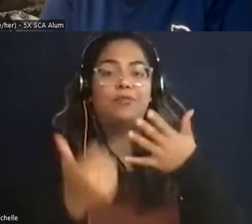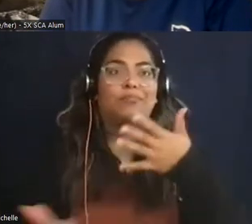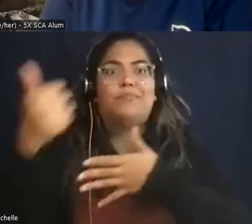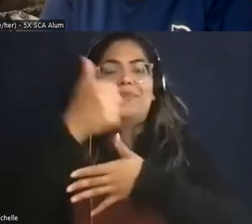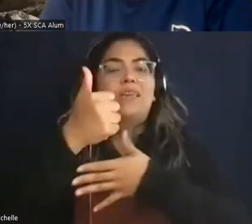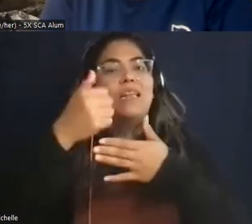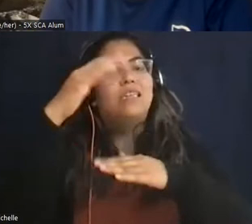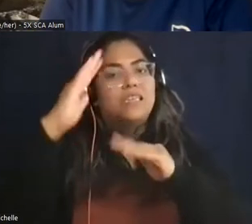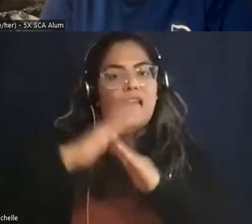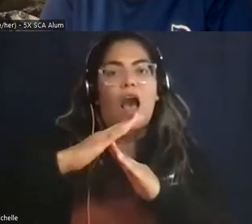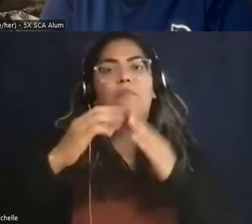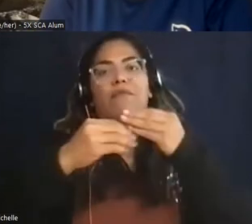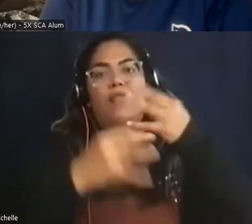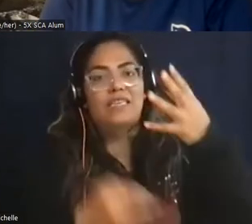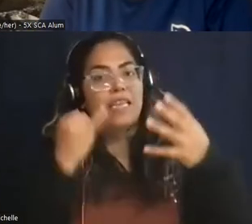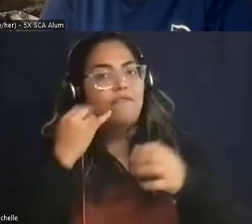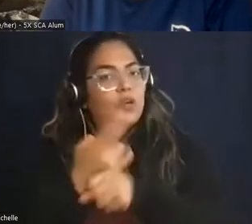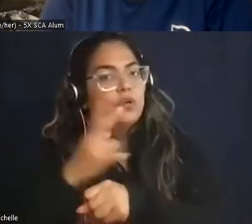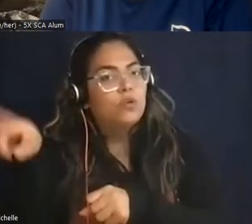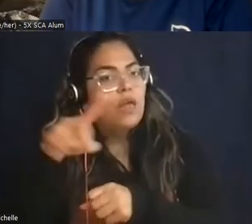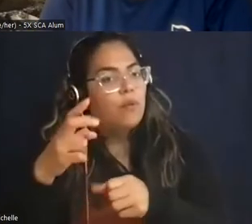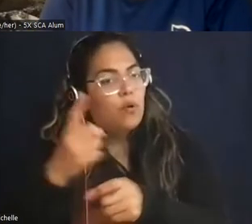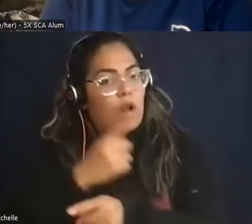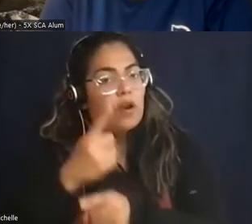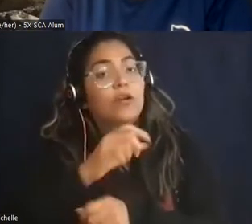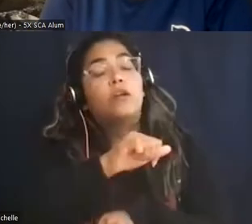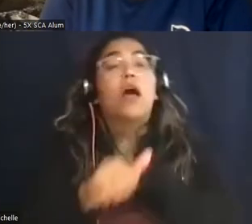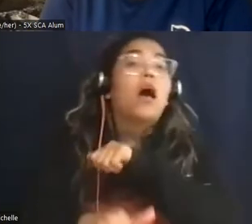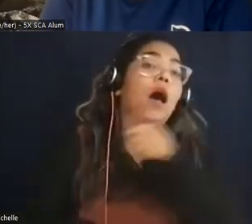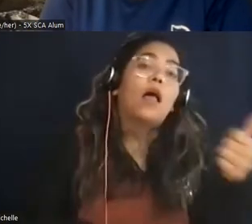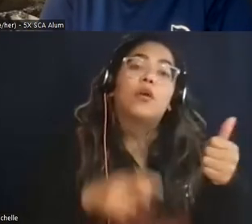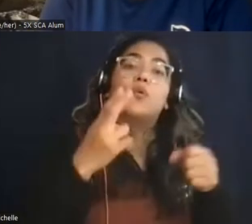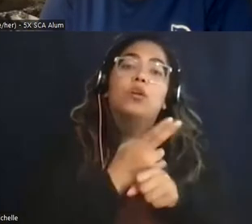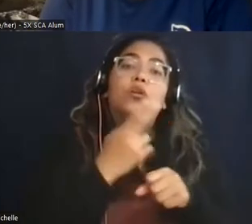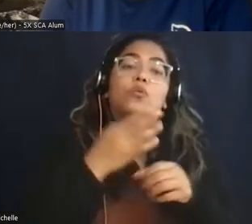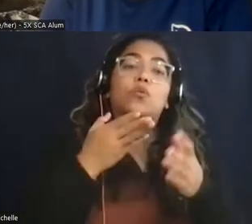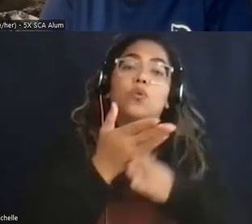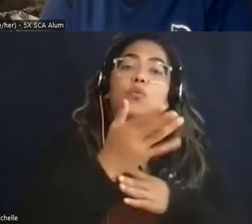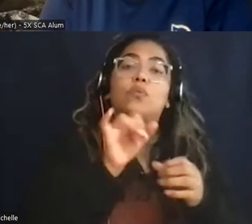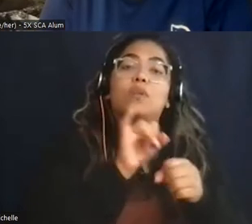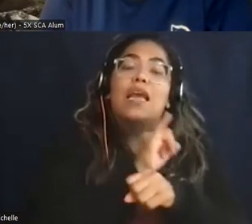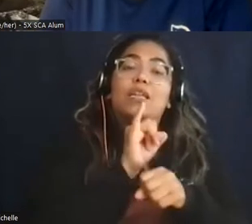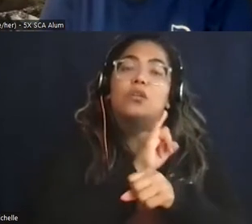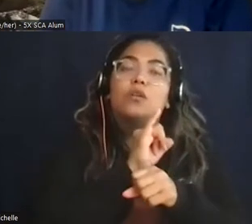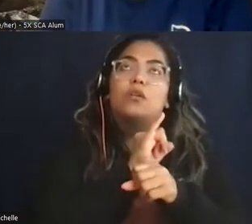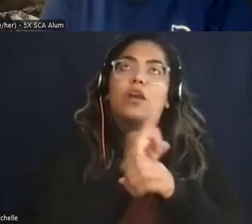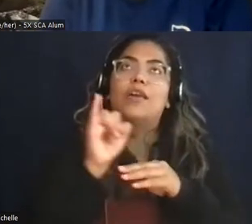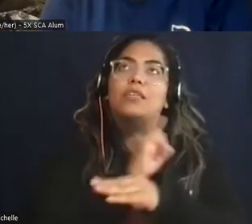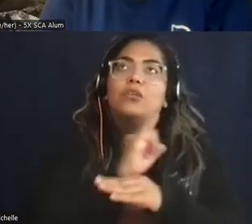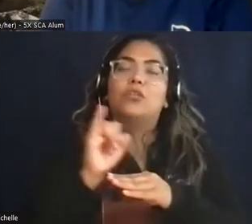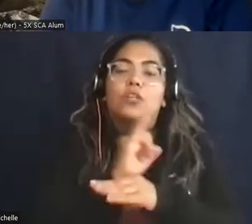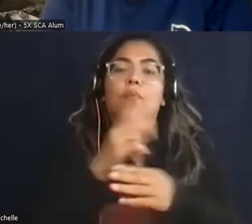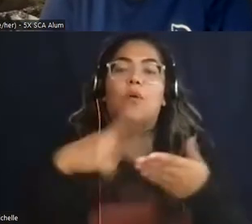correctly there's also a way that you can do it through the internship program by learning a certain skill